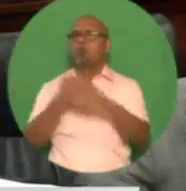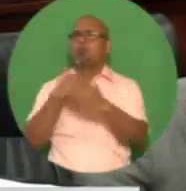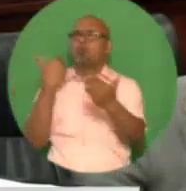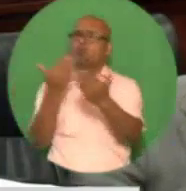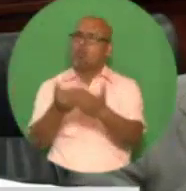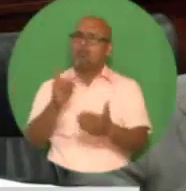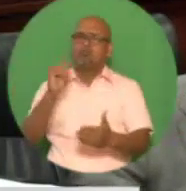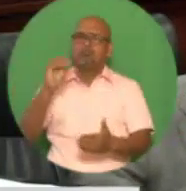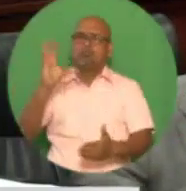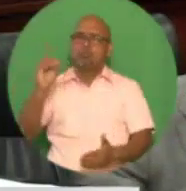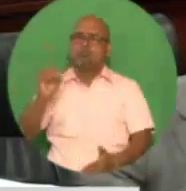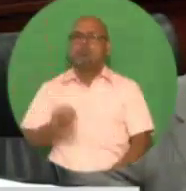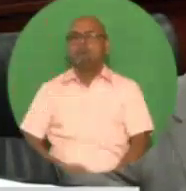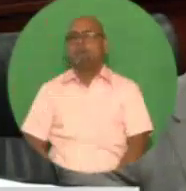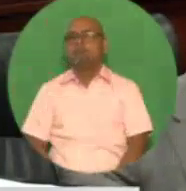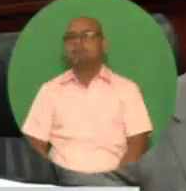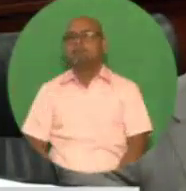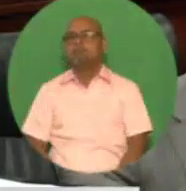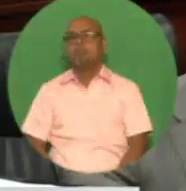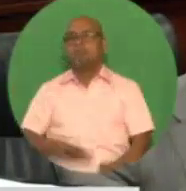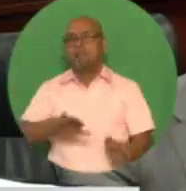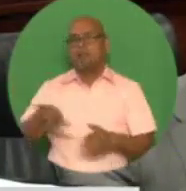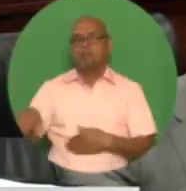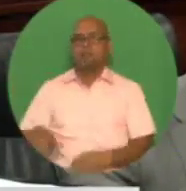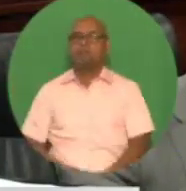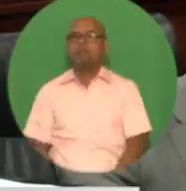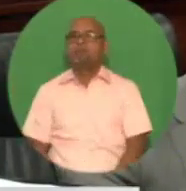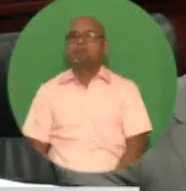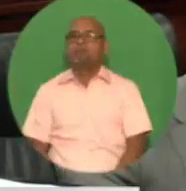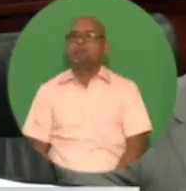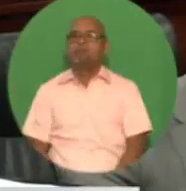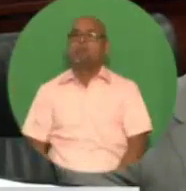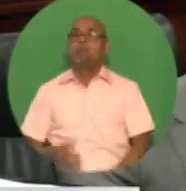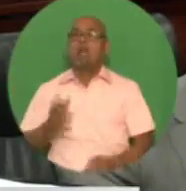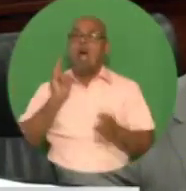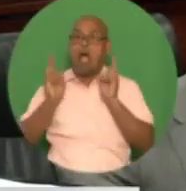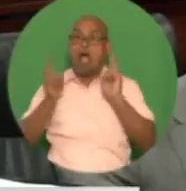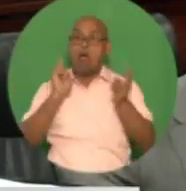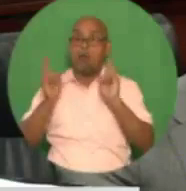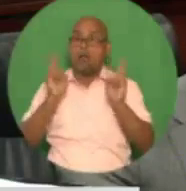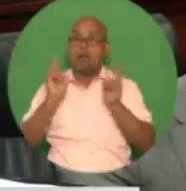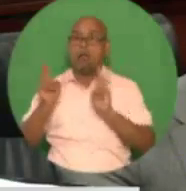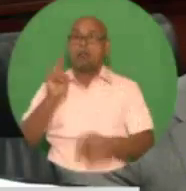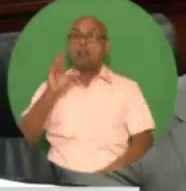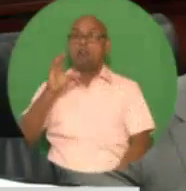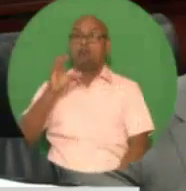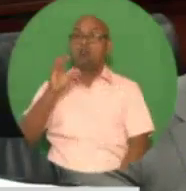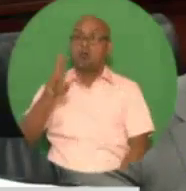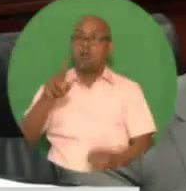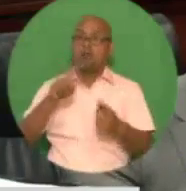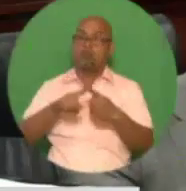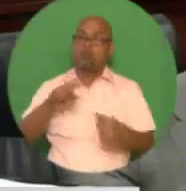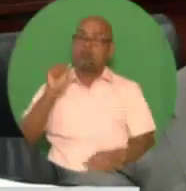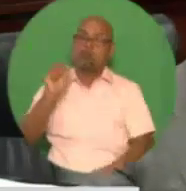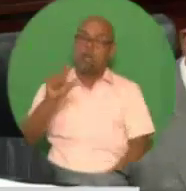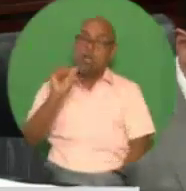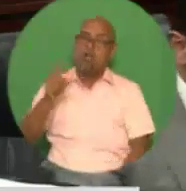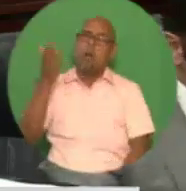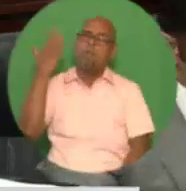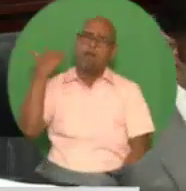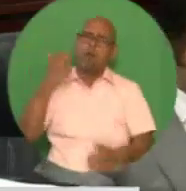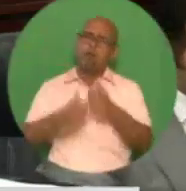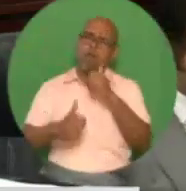after overcoming a legal challenge, the Churchill Roosevelt Highway extension, the Sangre Grandi, is being constructed in phases,